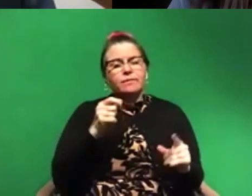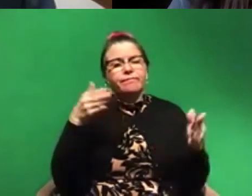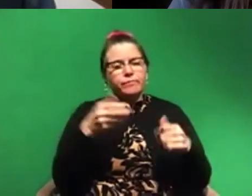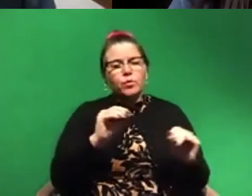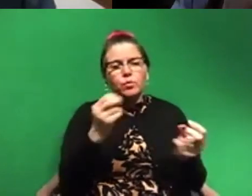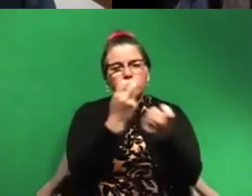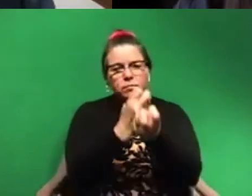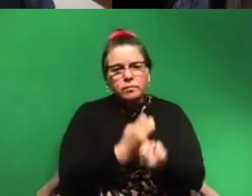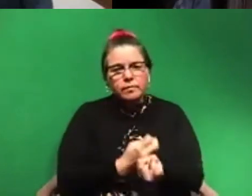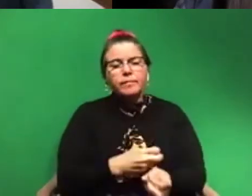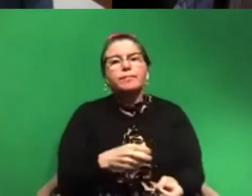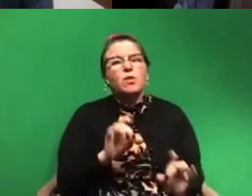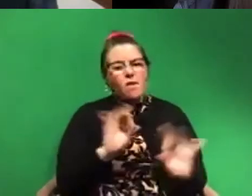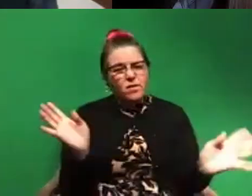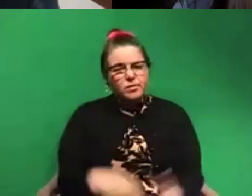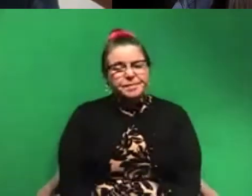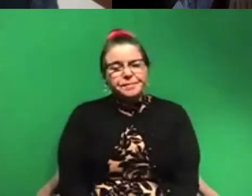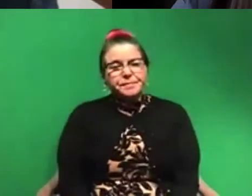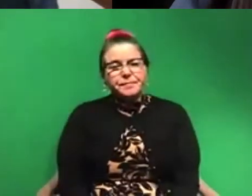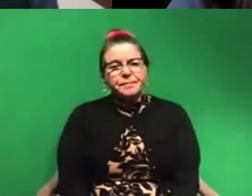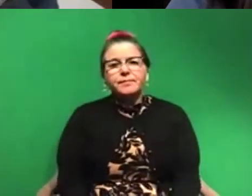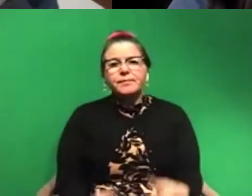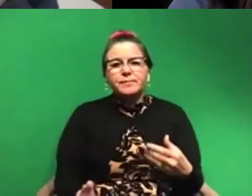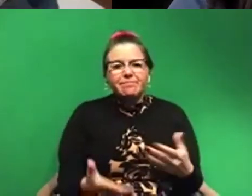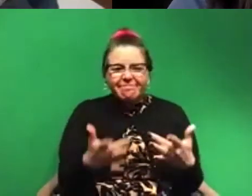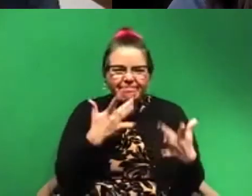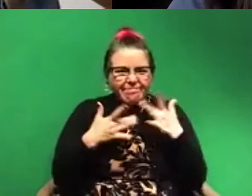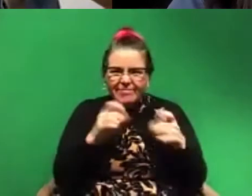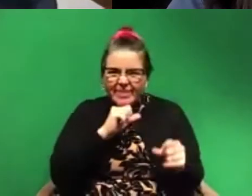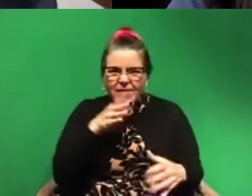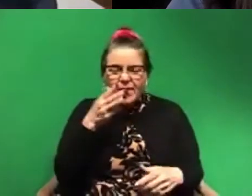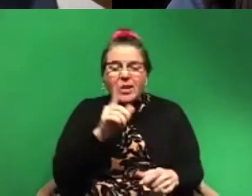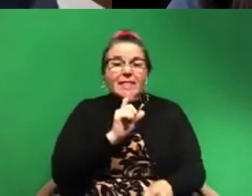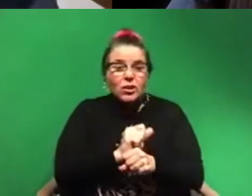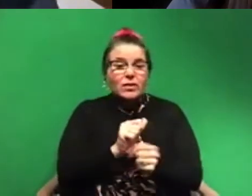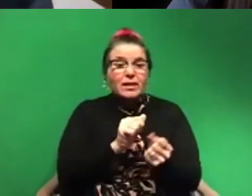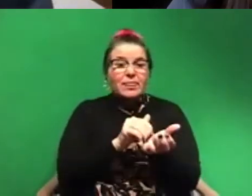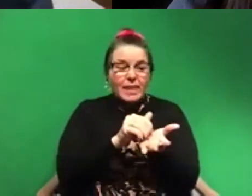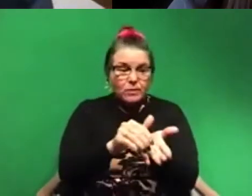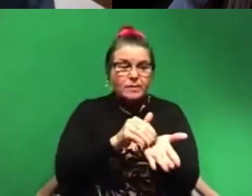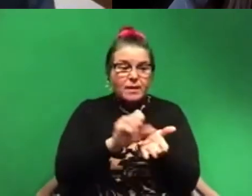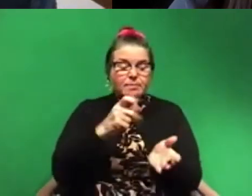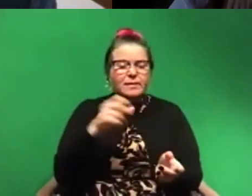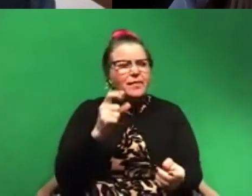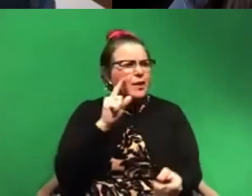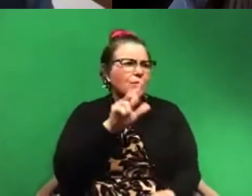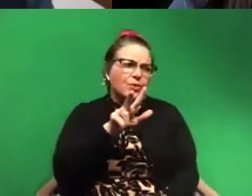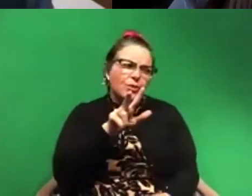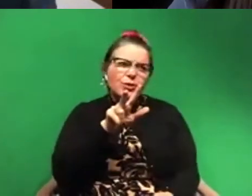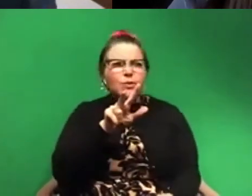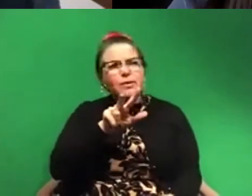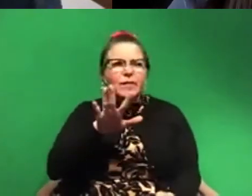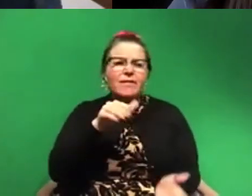horrible. There's almost nothing in it. There are literally thousands of species. We think there are about three to five thousand species of